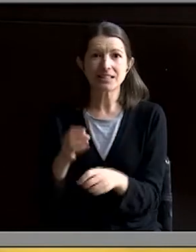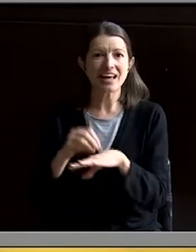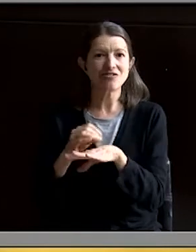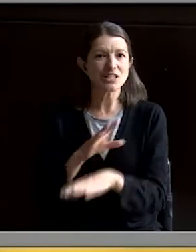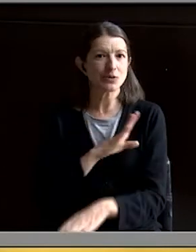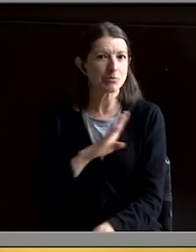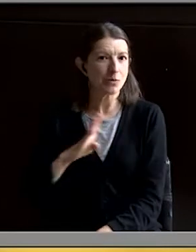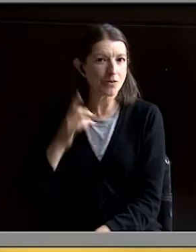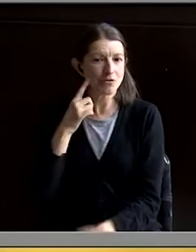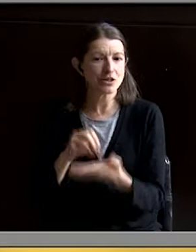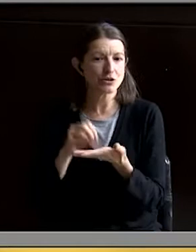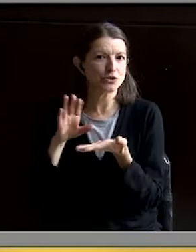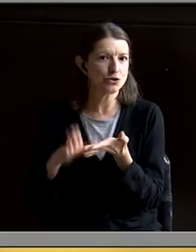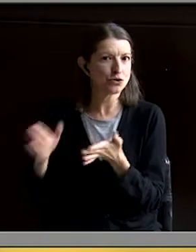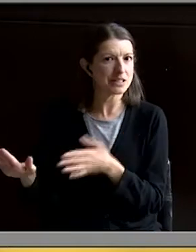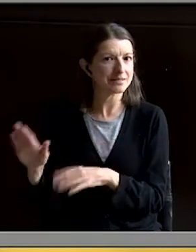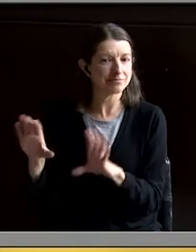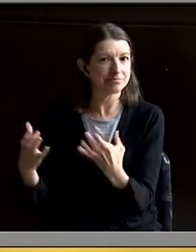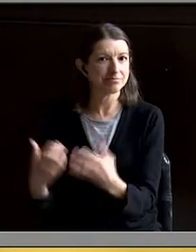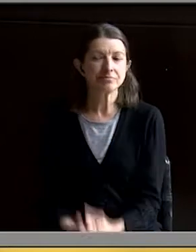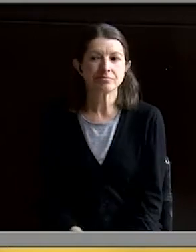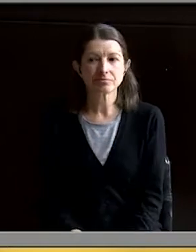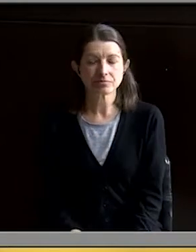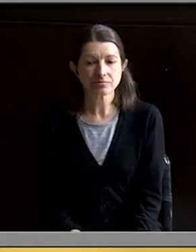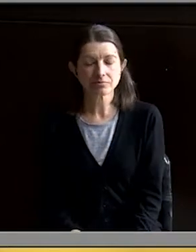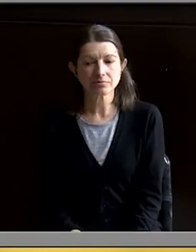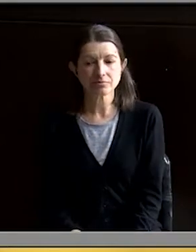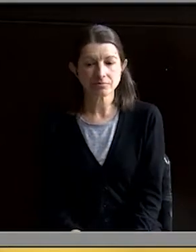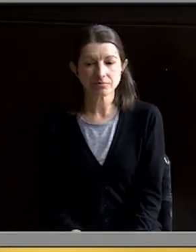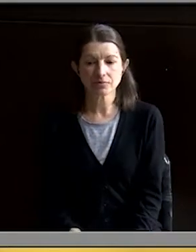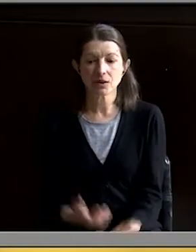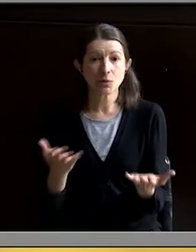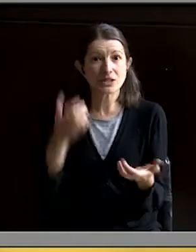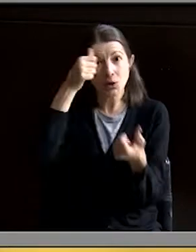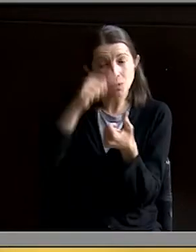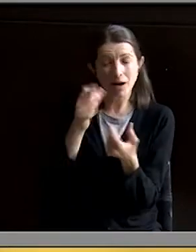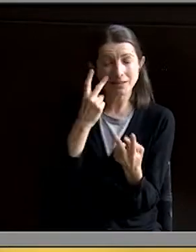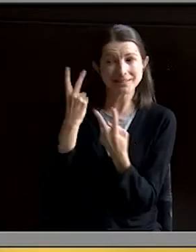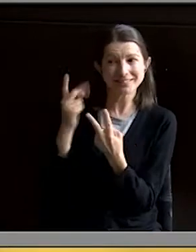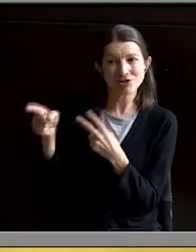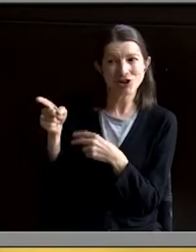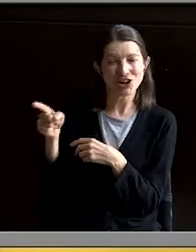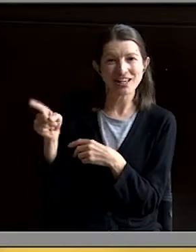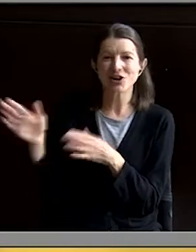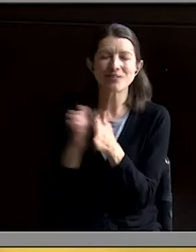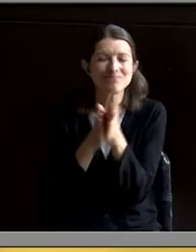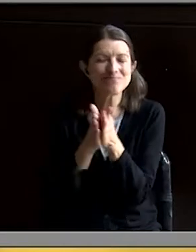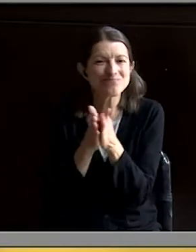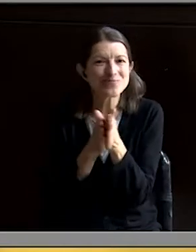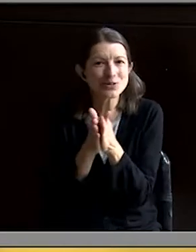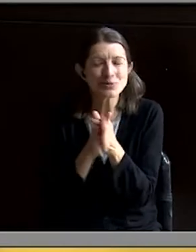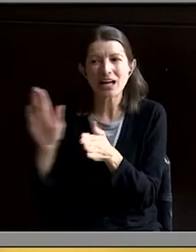student representative. But really, what will remind us of Lucy is her enthusiasm and